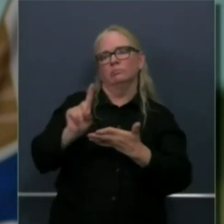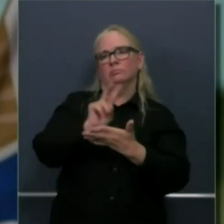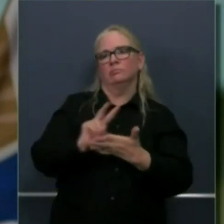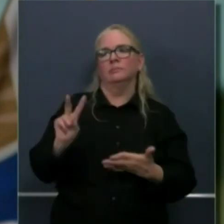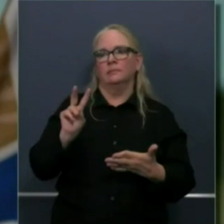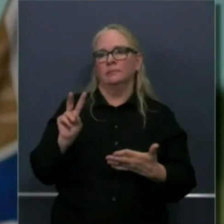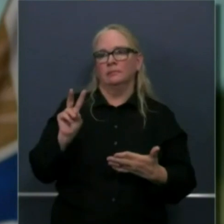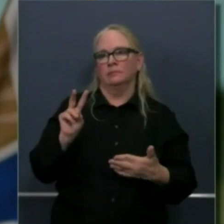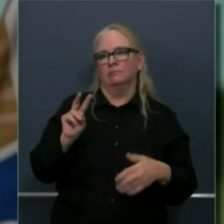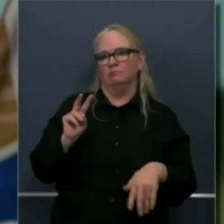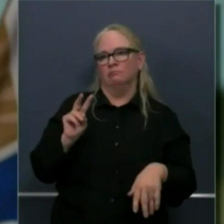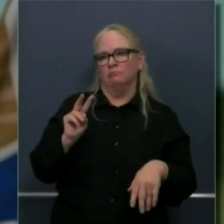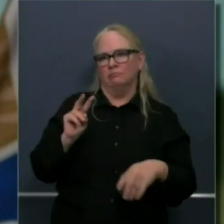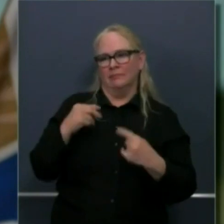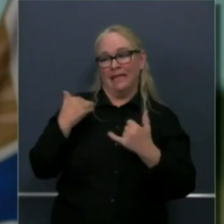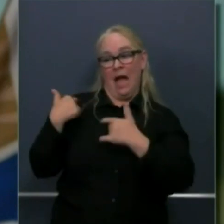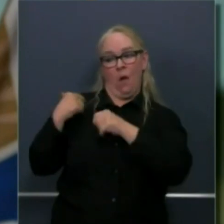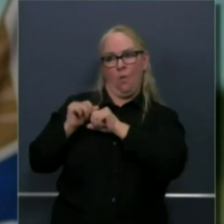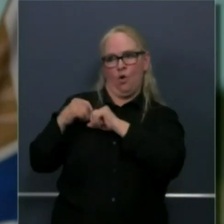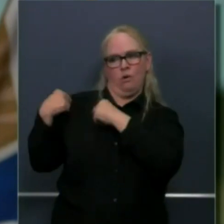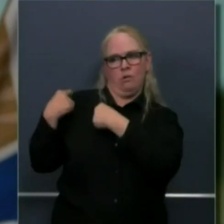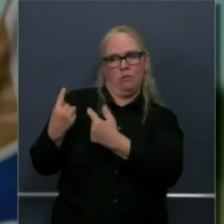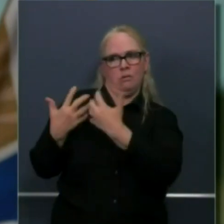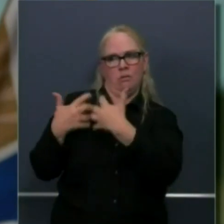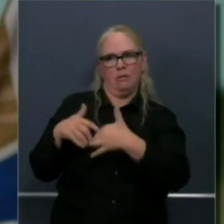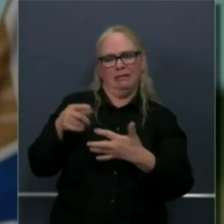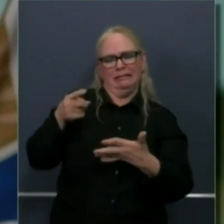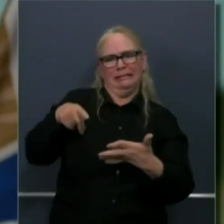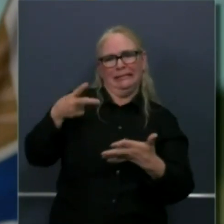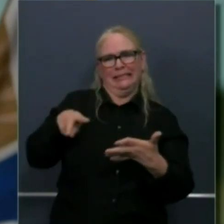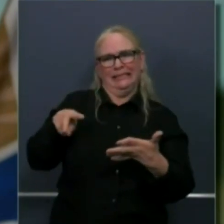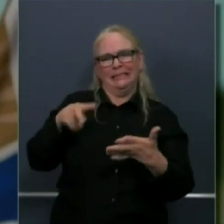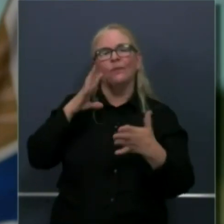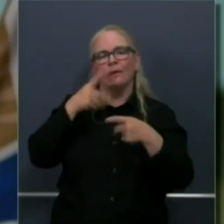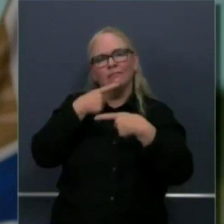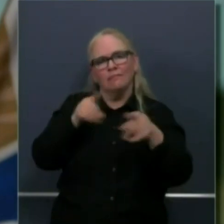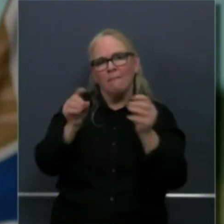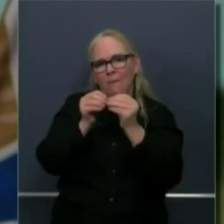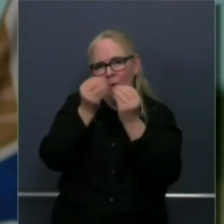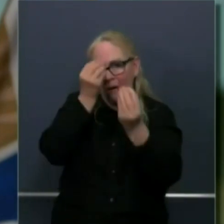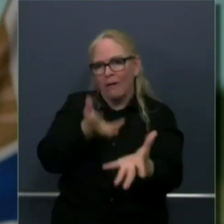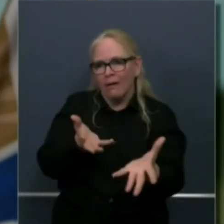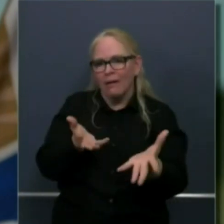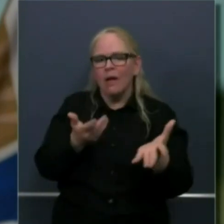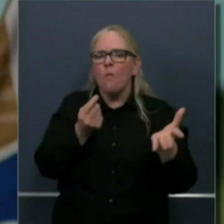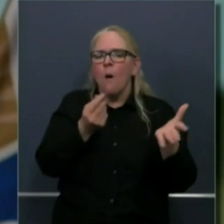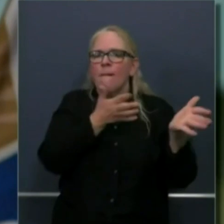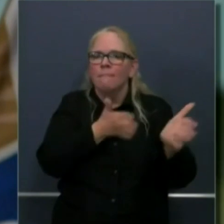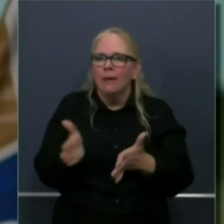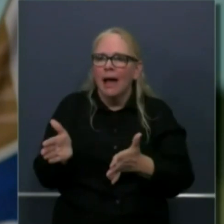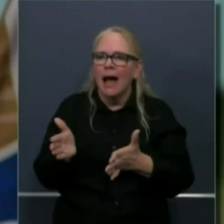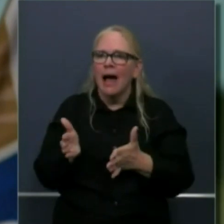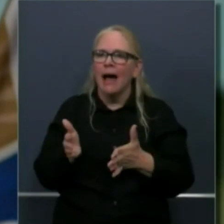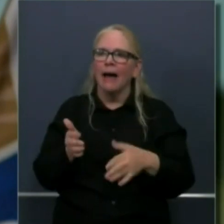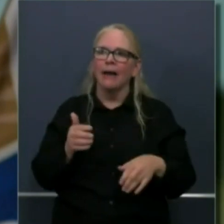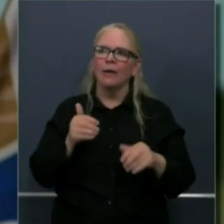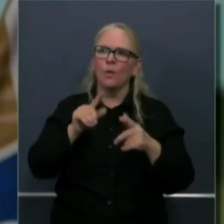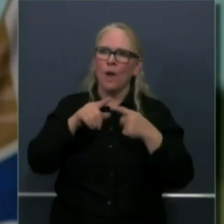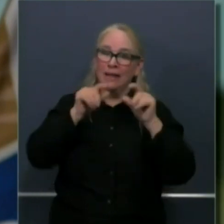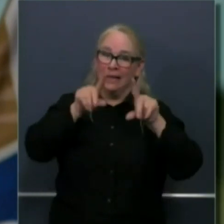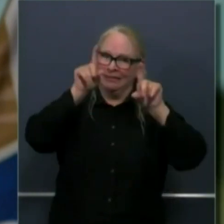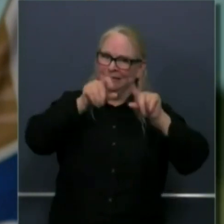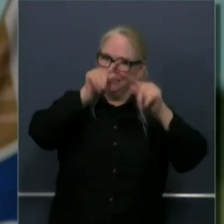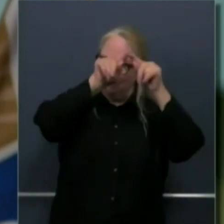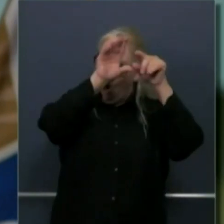plan is in terms of how readily and quickly we're able to bring testing to every facility across the state.